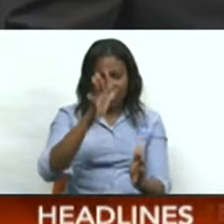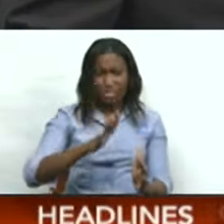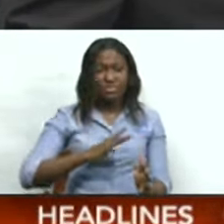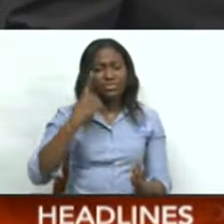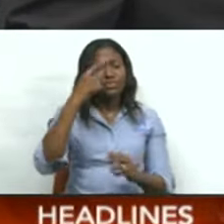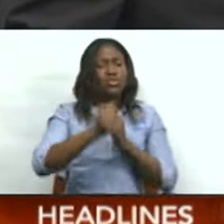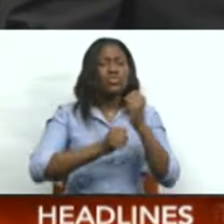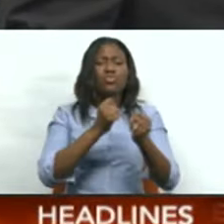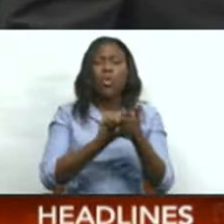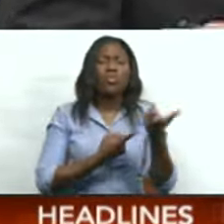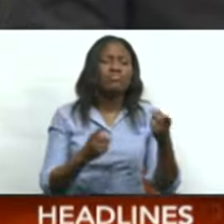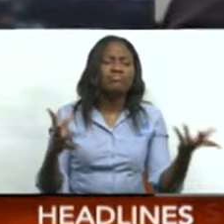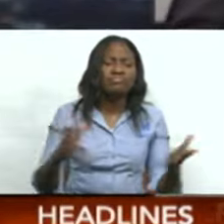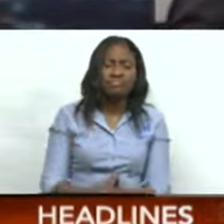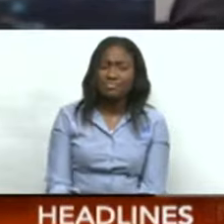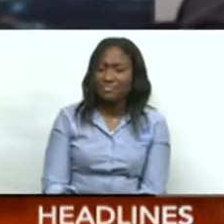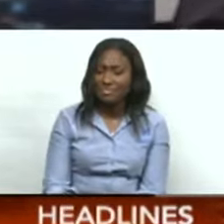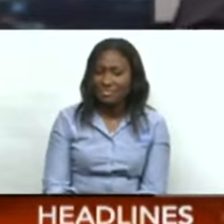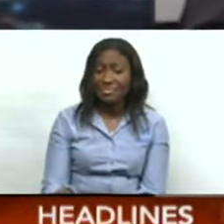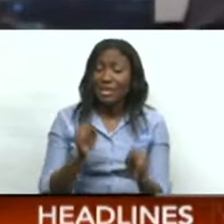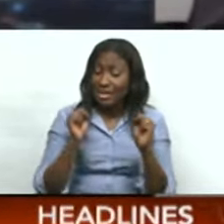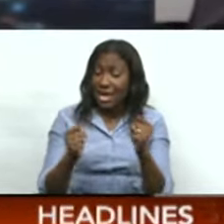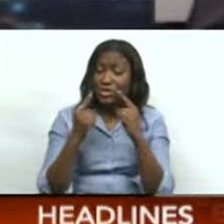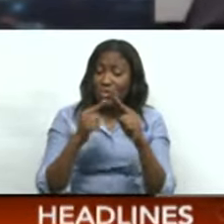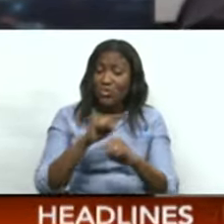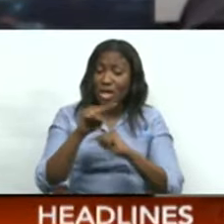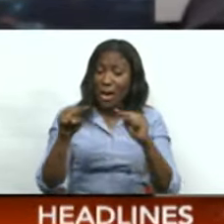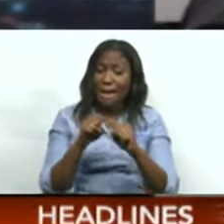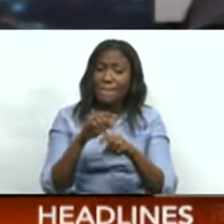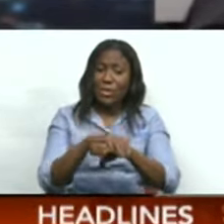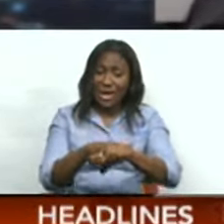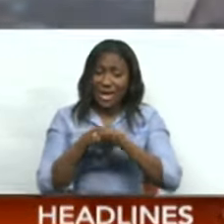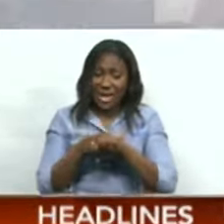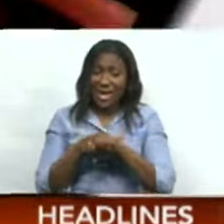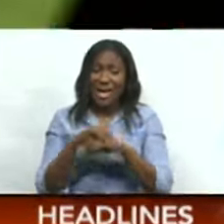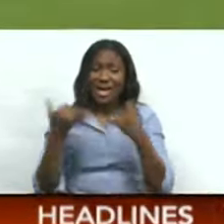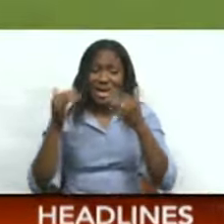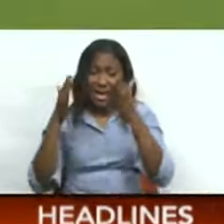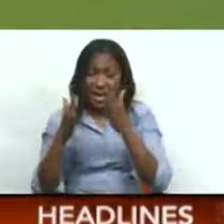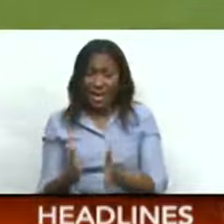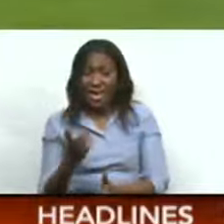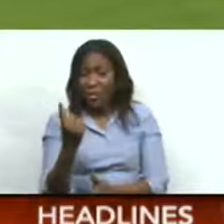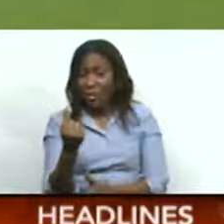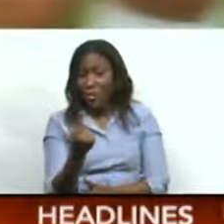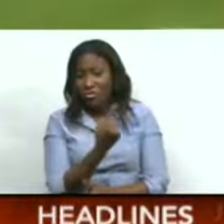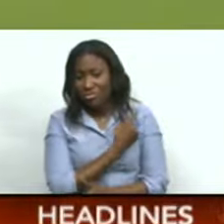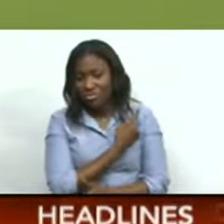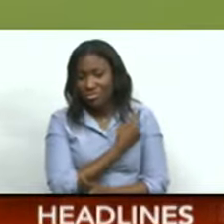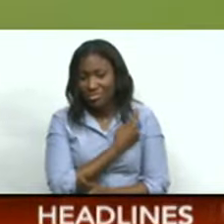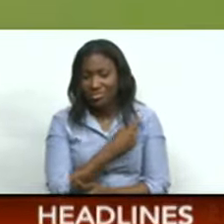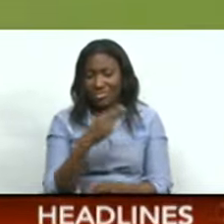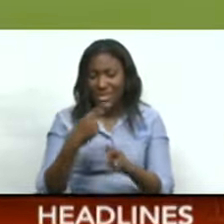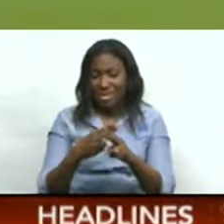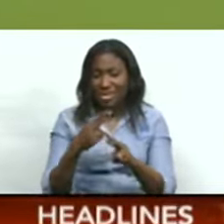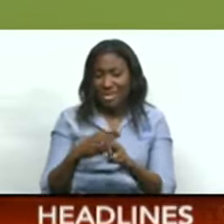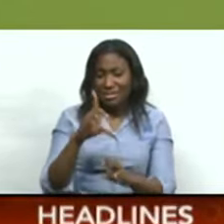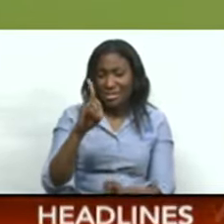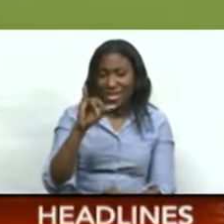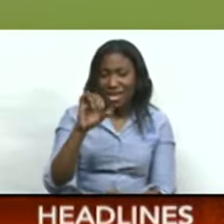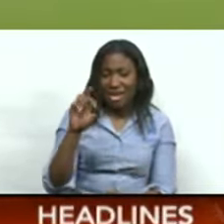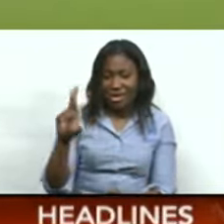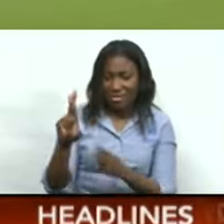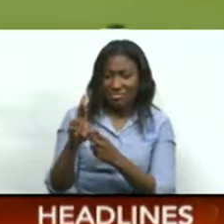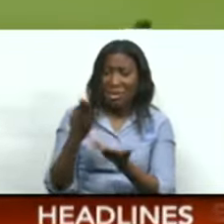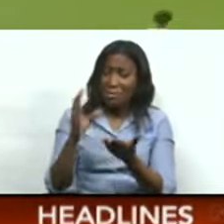see what's coming up in sport. Jassy? Here's some news about the English defender who's on loan and out of favor. Tottenham's Eric Dyer exercises a